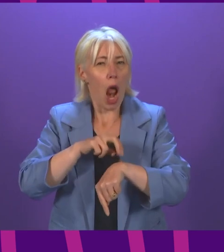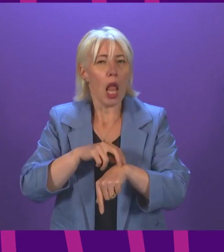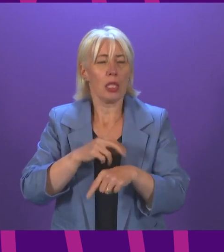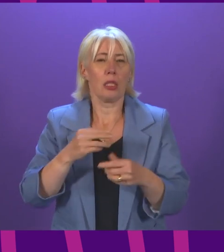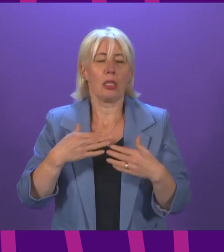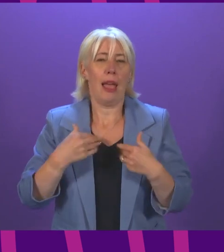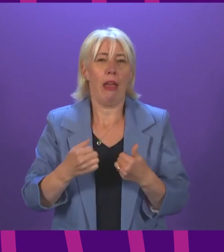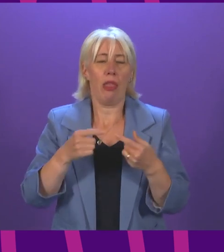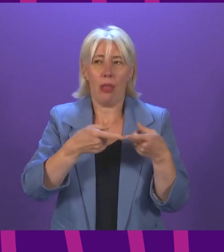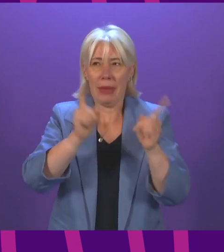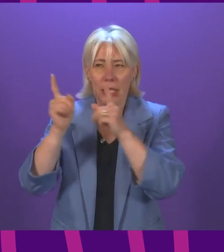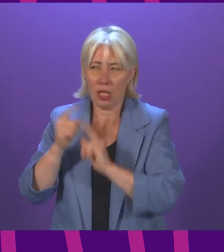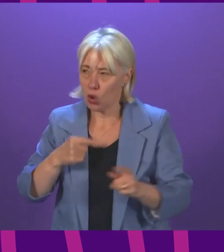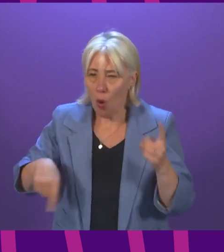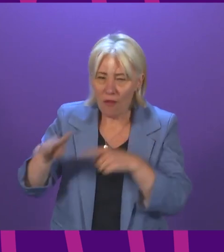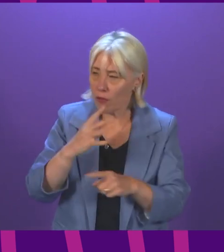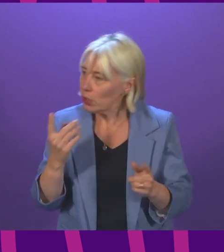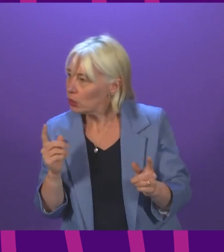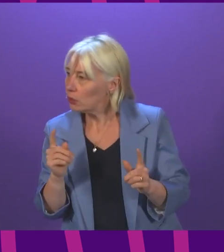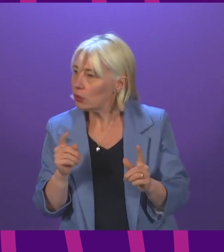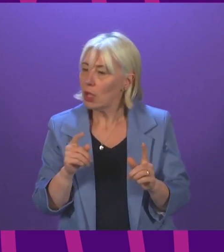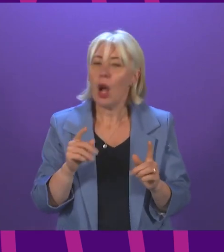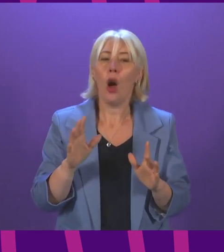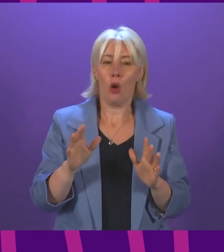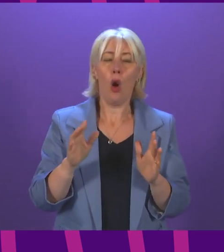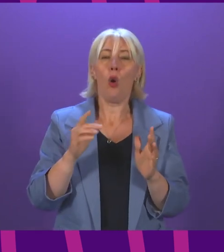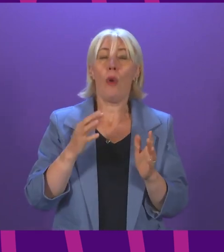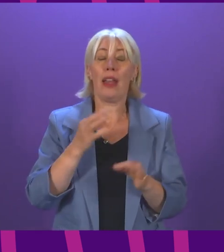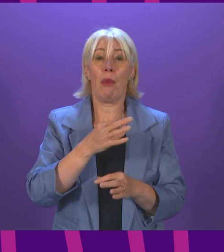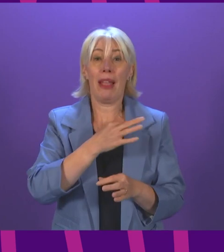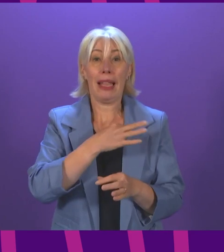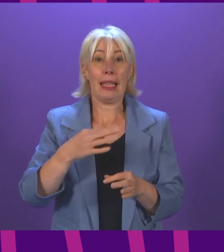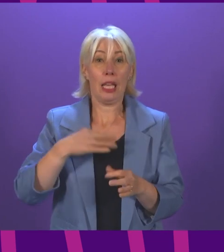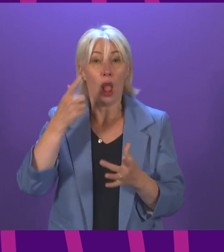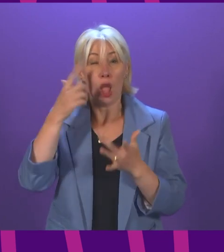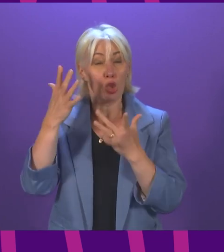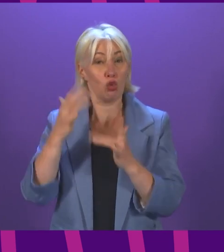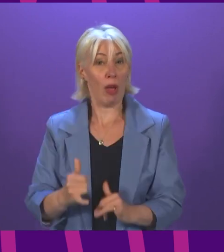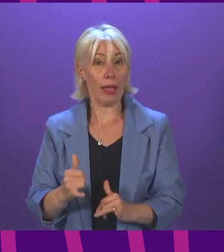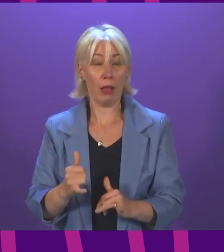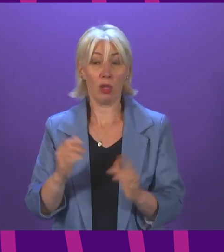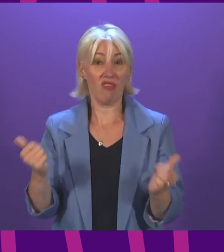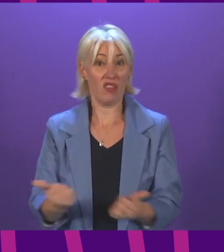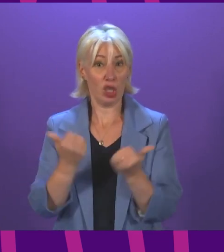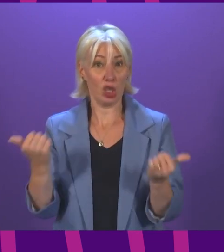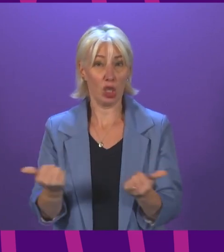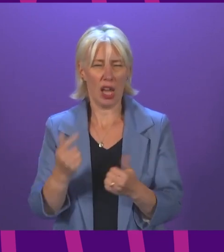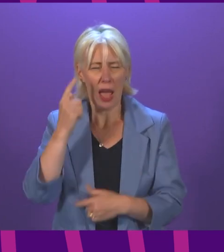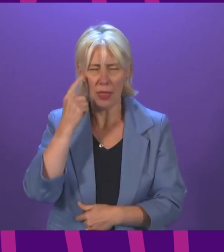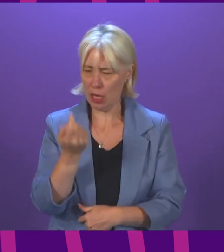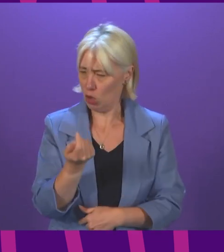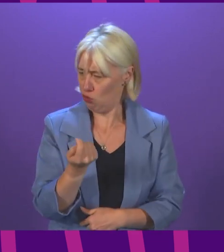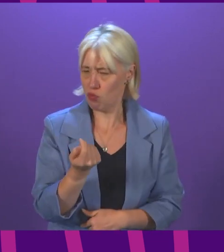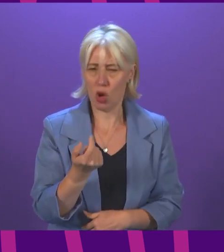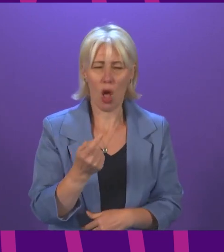What we do, of course, is wait for not just the MHRA approval once the clinical trials have been completed. And I think we're expecting the